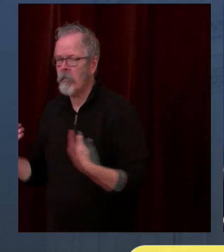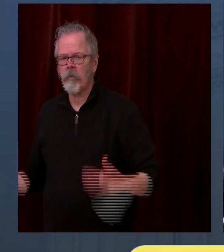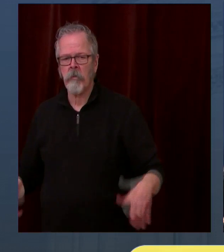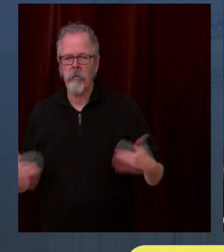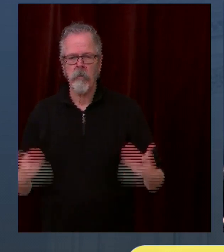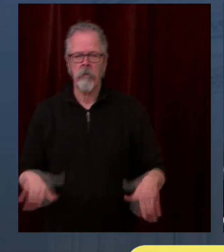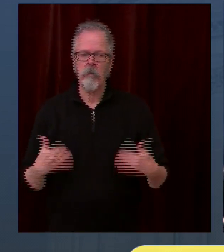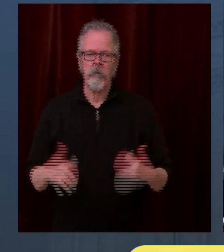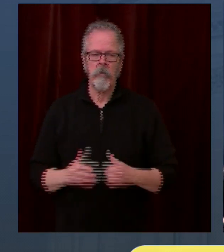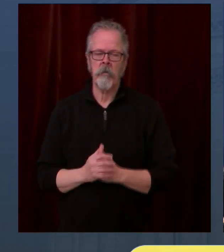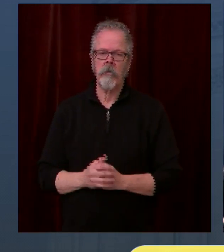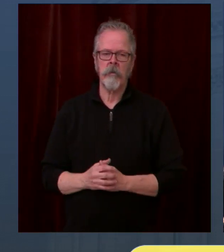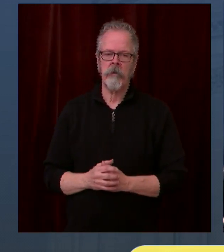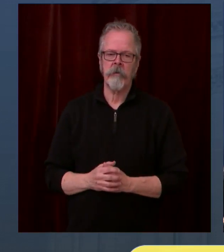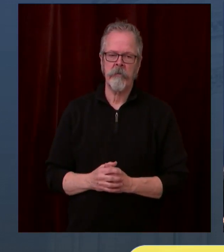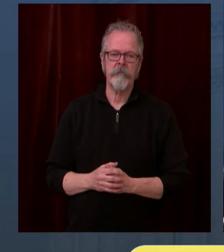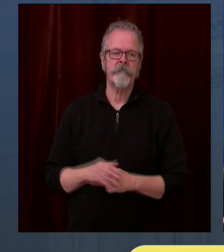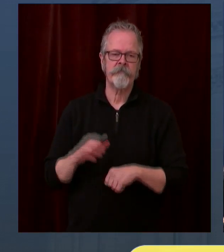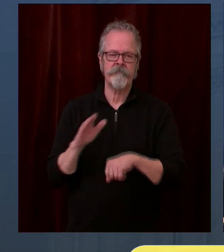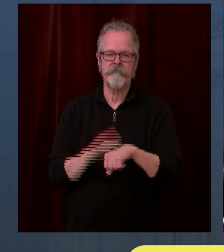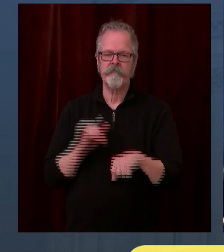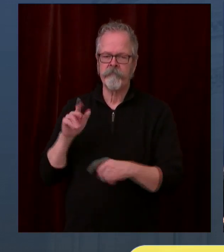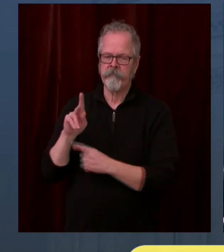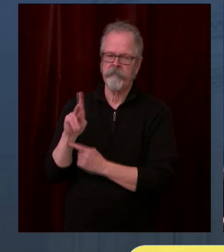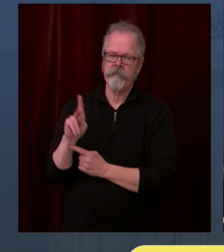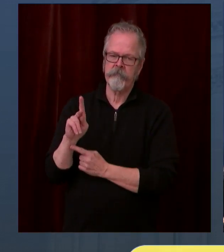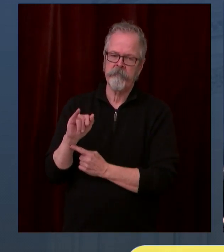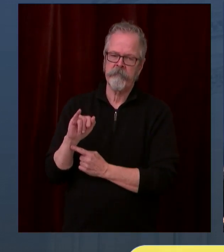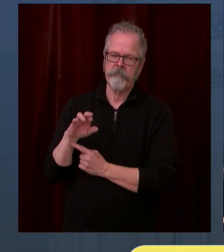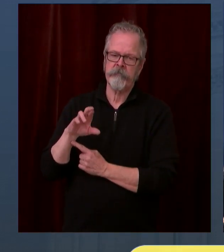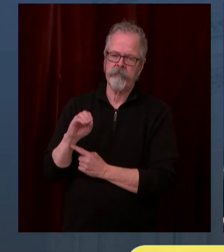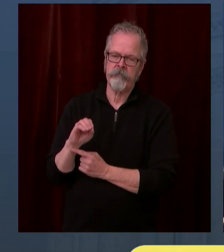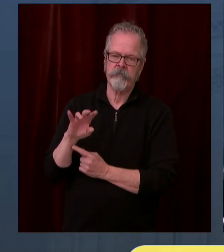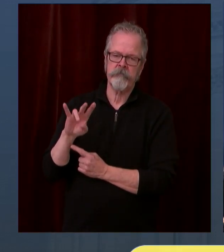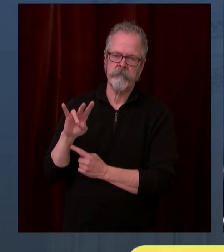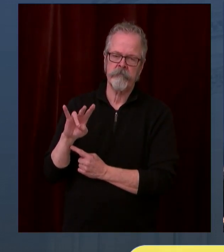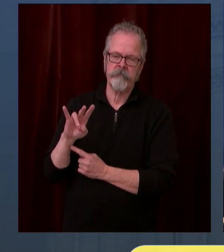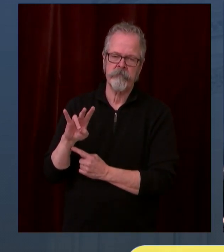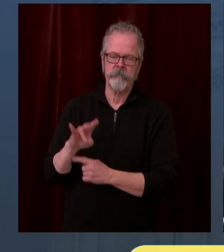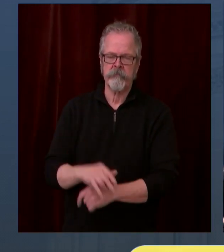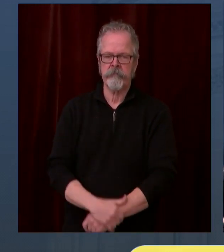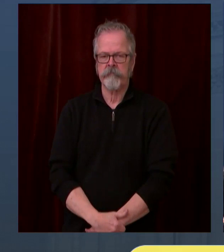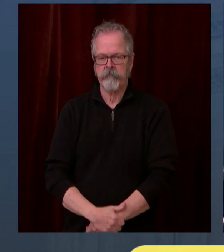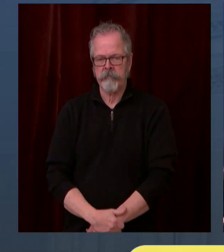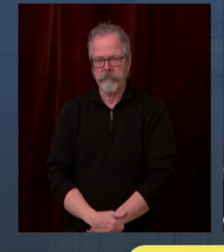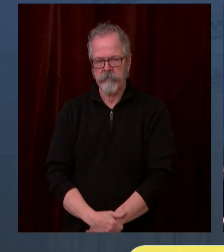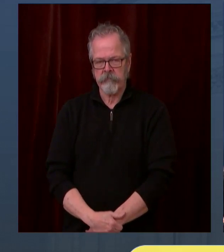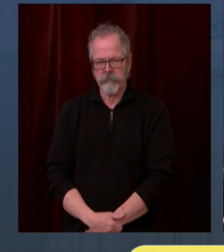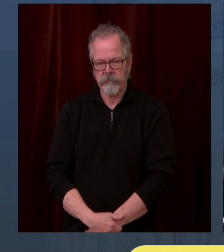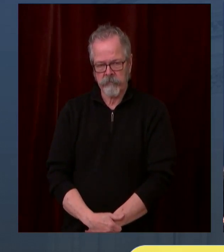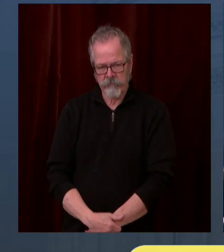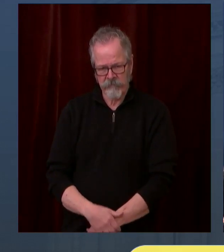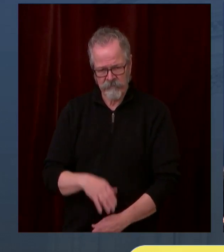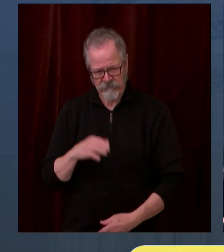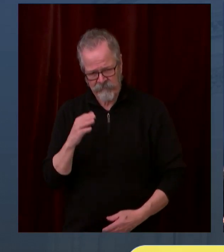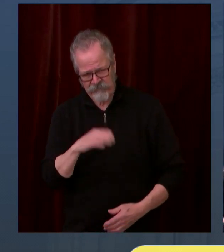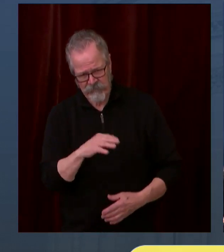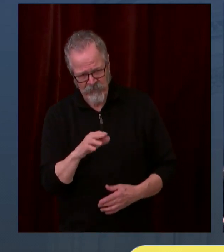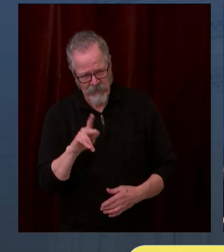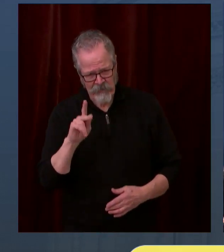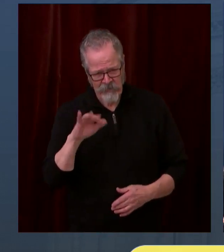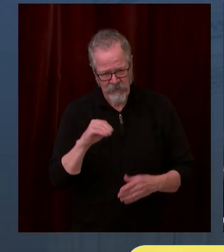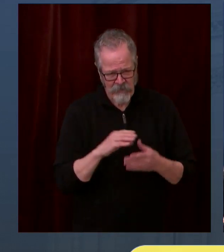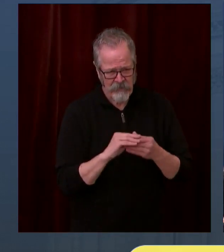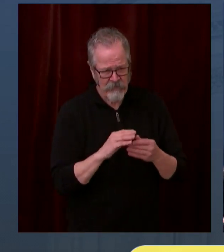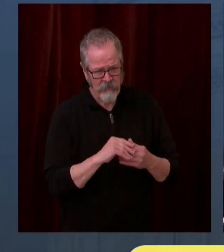Governor, this plan at 45,000 a day is very robust. At this point, it looks like the state's getting around 100,000 doses a